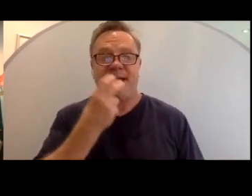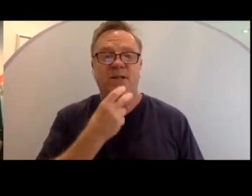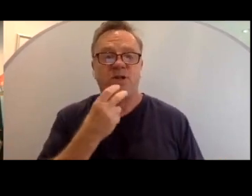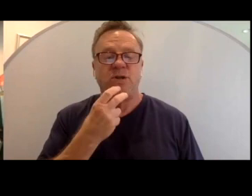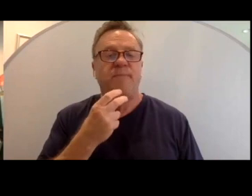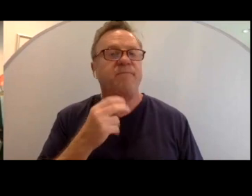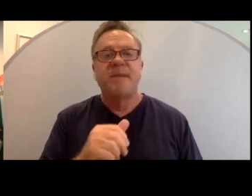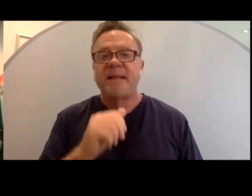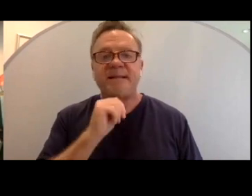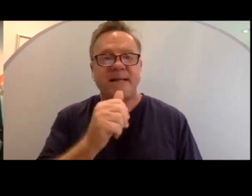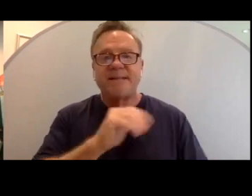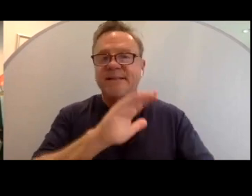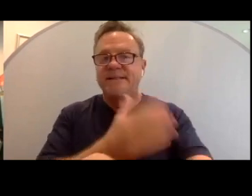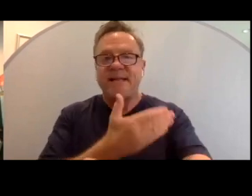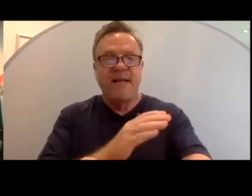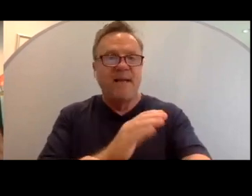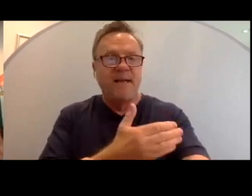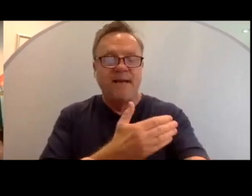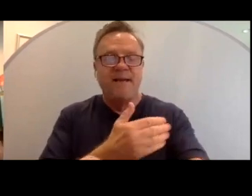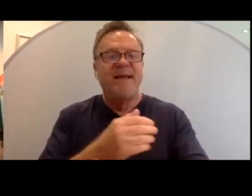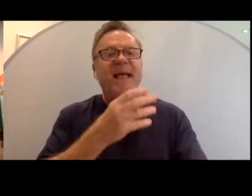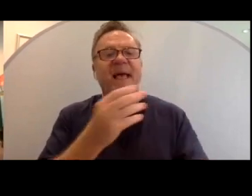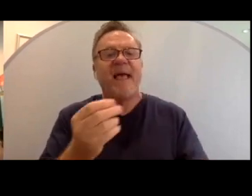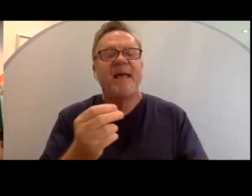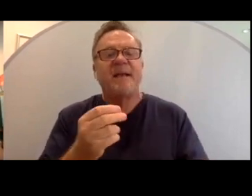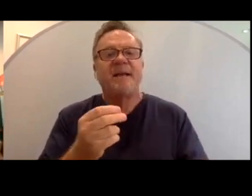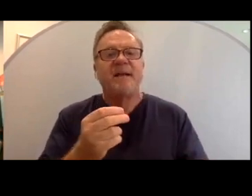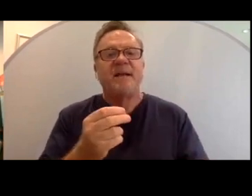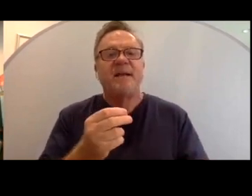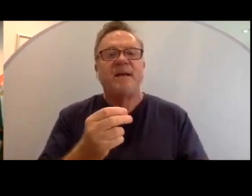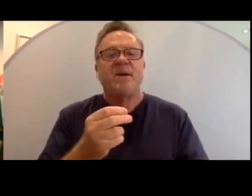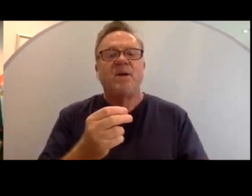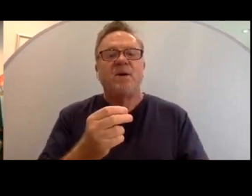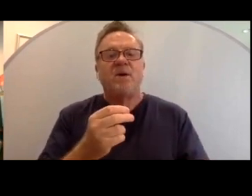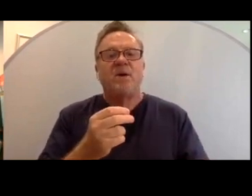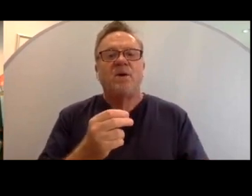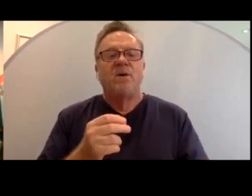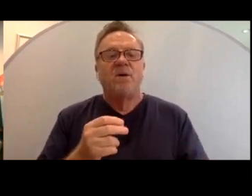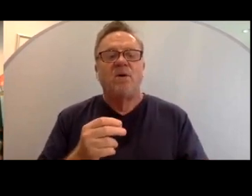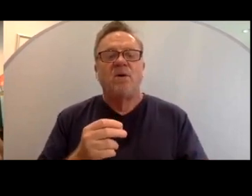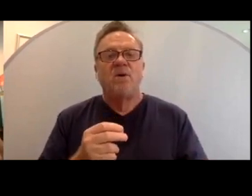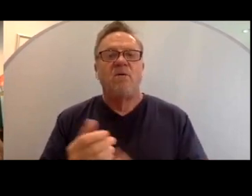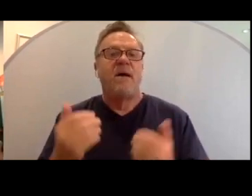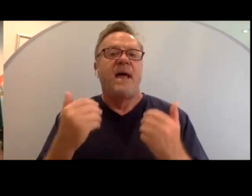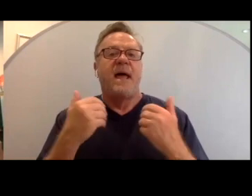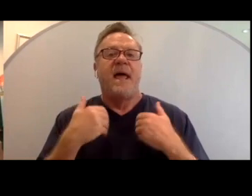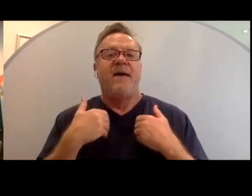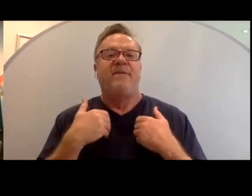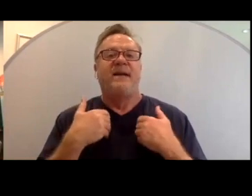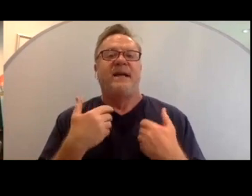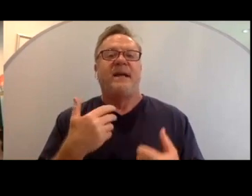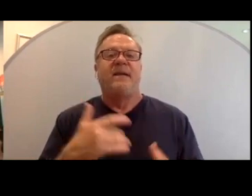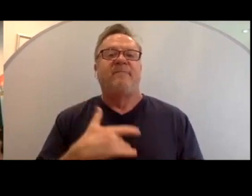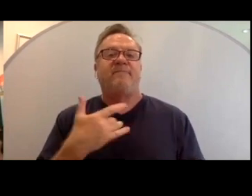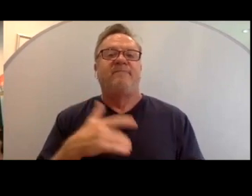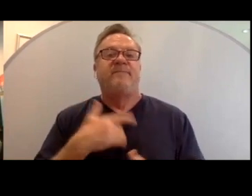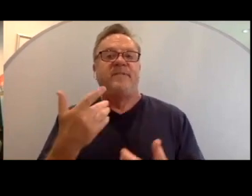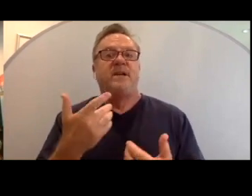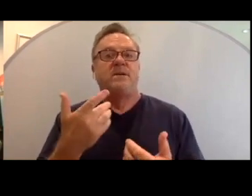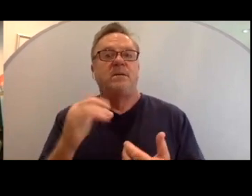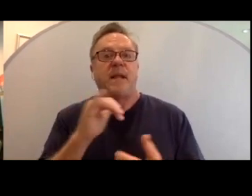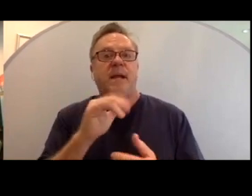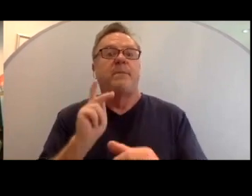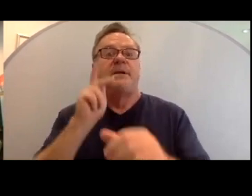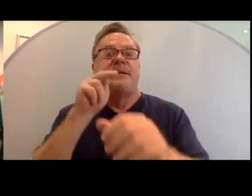It does not sing. And so, having it feel like participatory prayer,